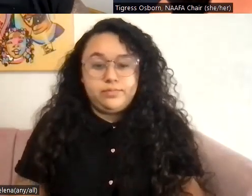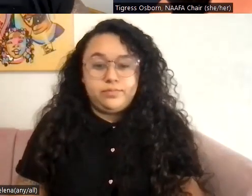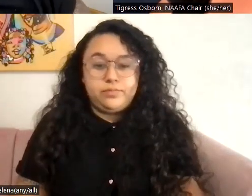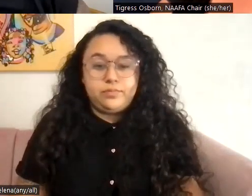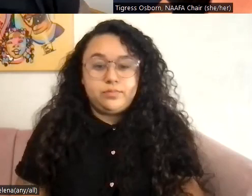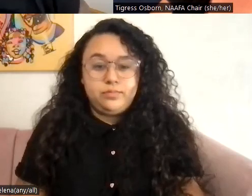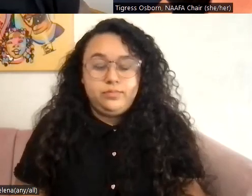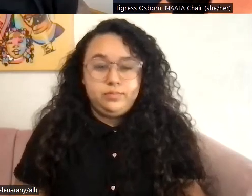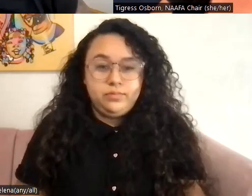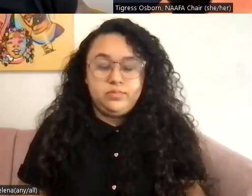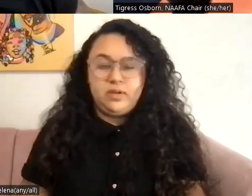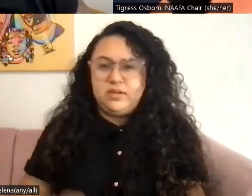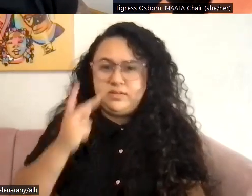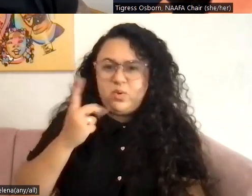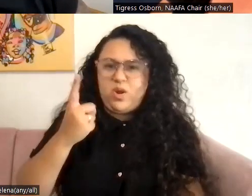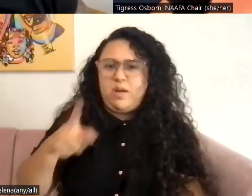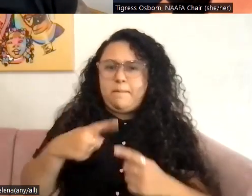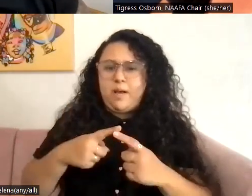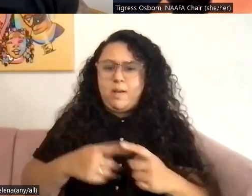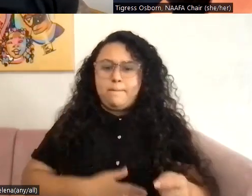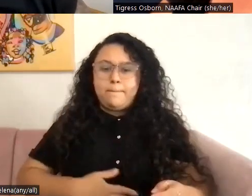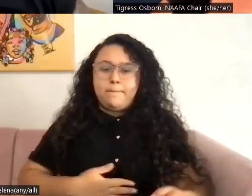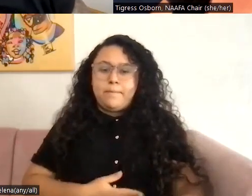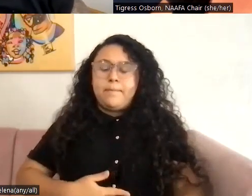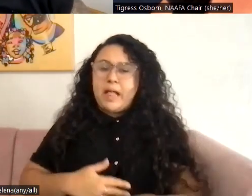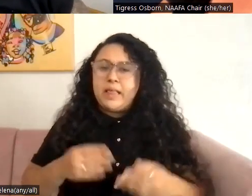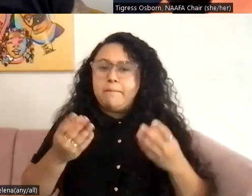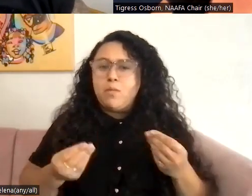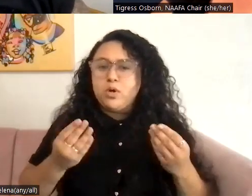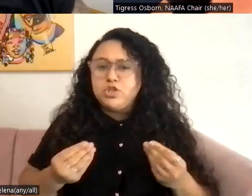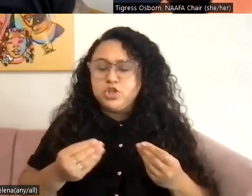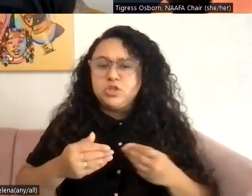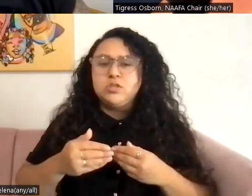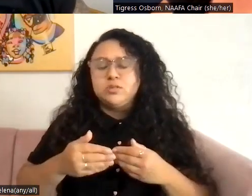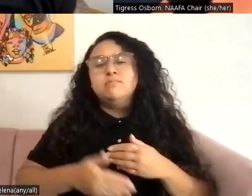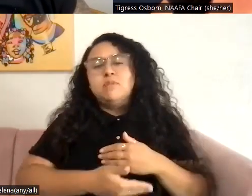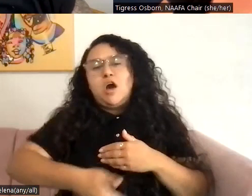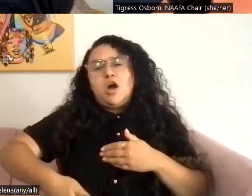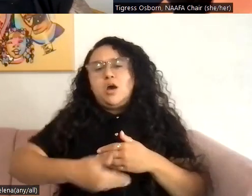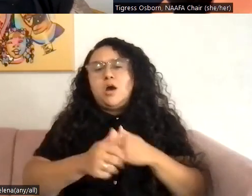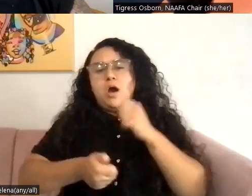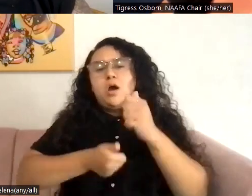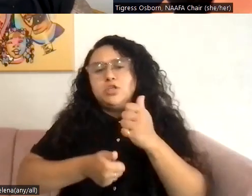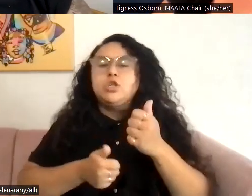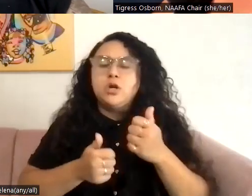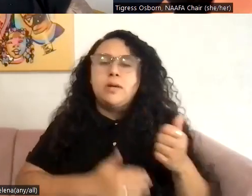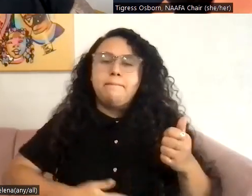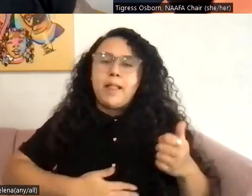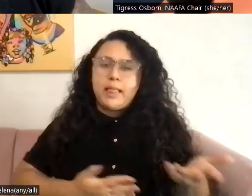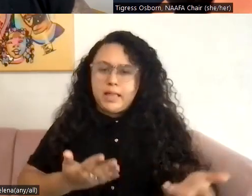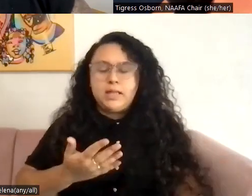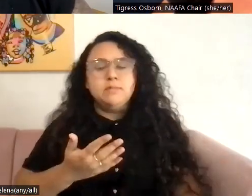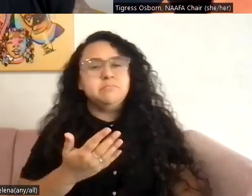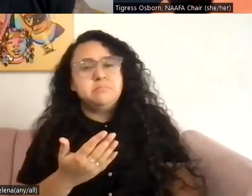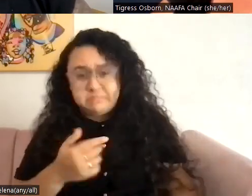let's see one about belly moisture under the belly. Can I talk about that? Yeah, please do talk about that. So, um,